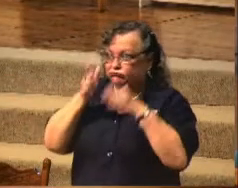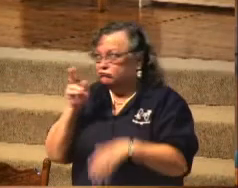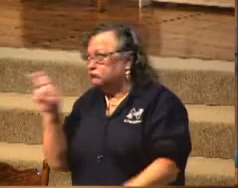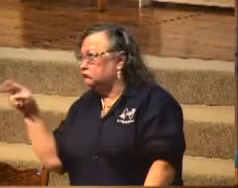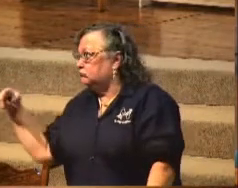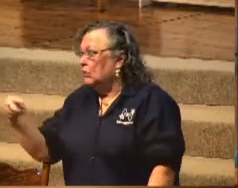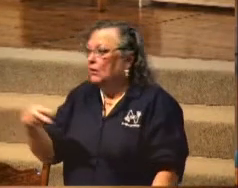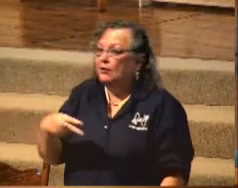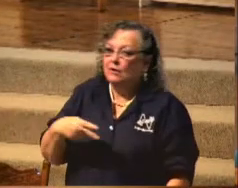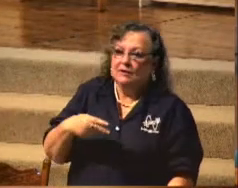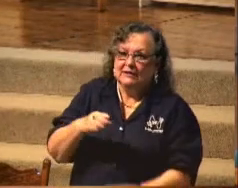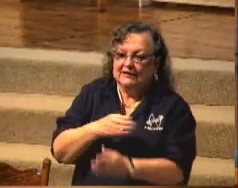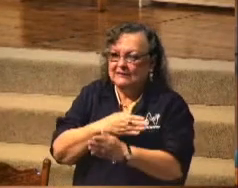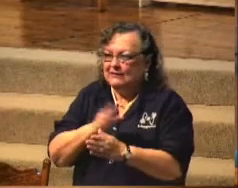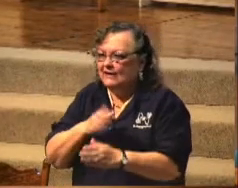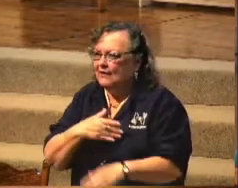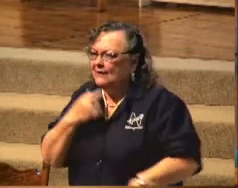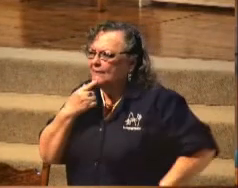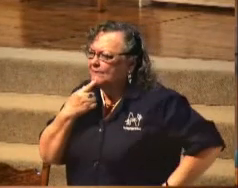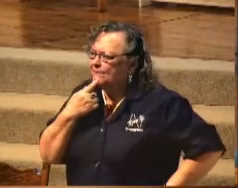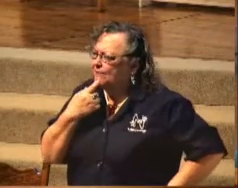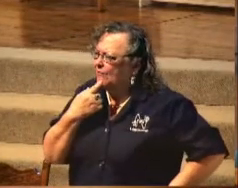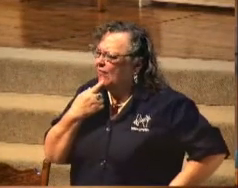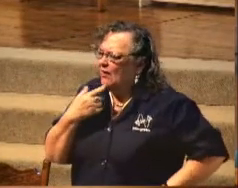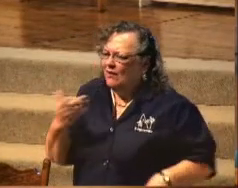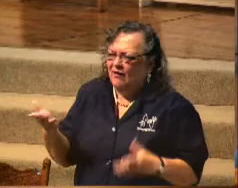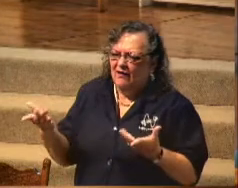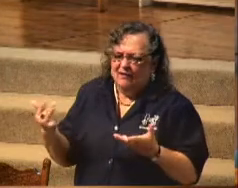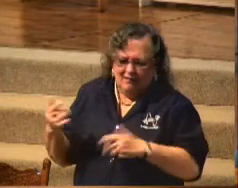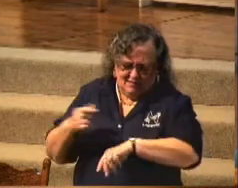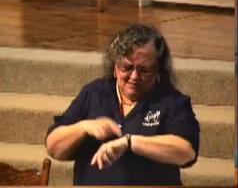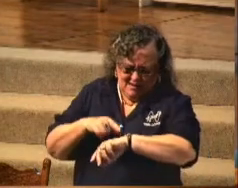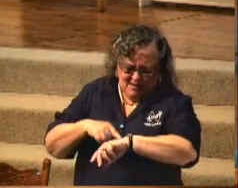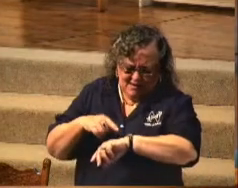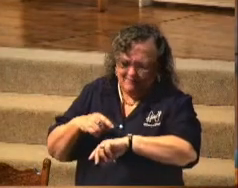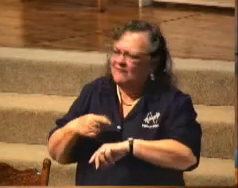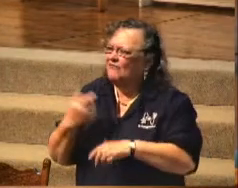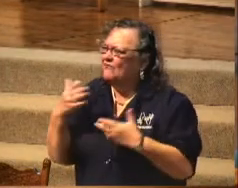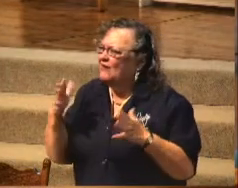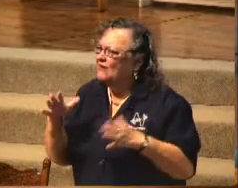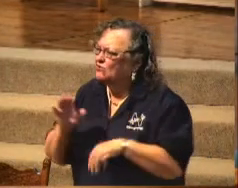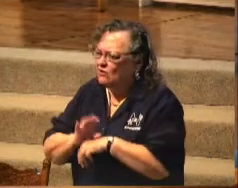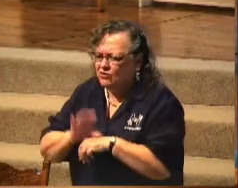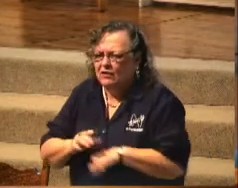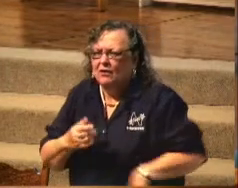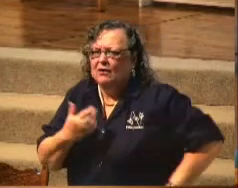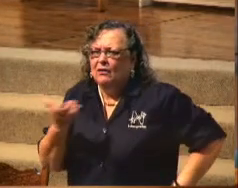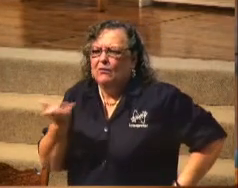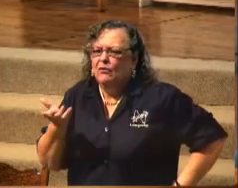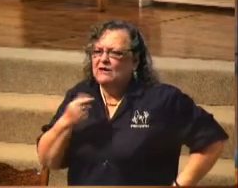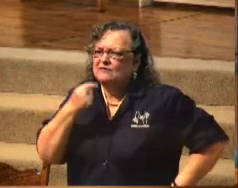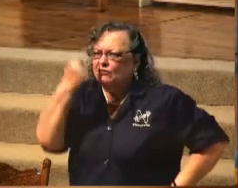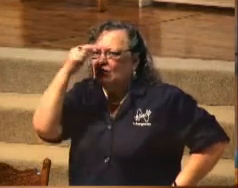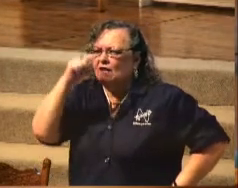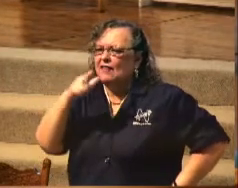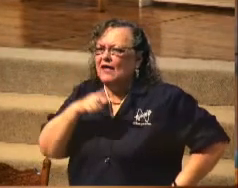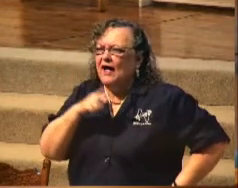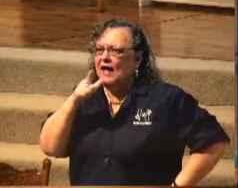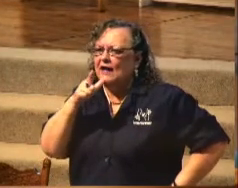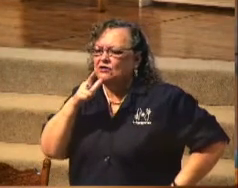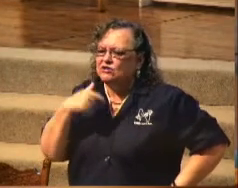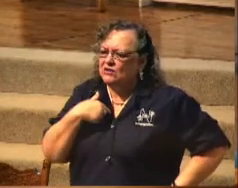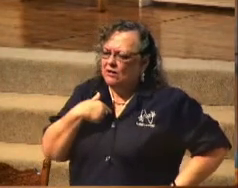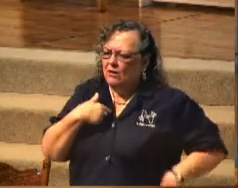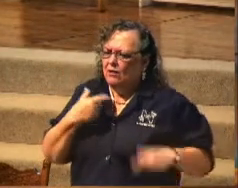preaching, during the singing. And they wonder, gracious days, when are we going be over with this? I hope I'm having something good for lunch. And what am I going to do this afternoon?